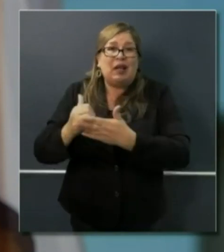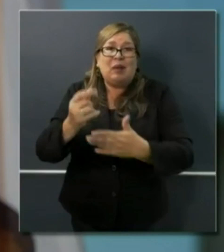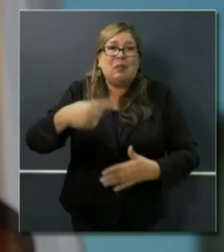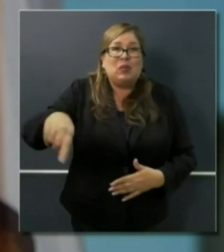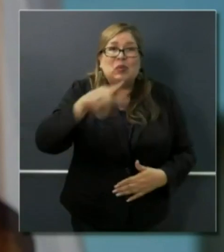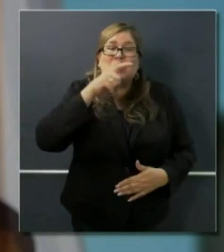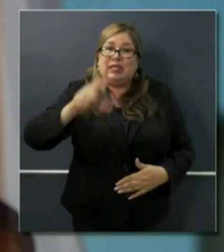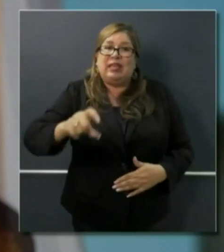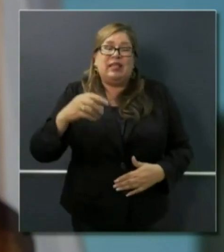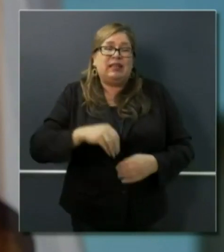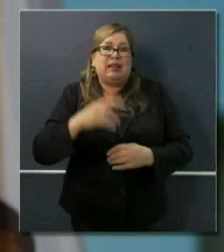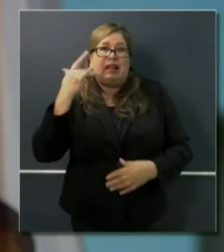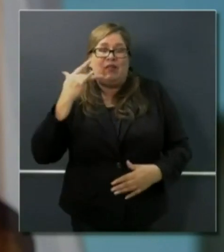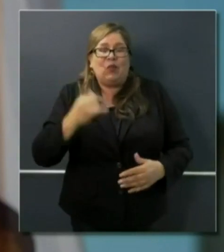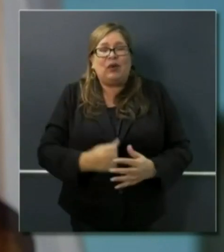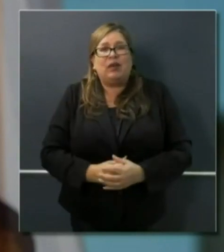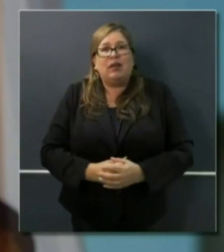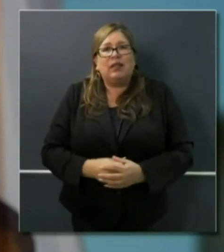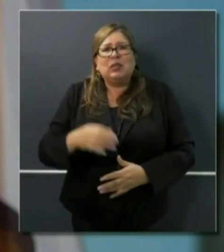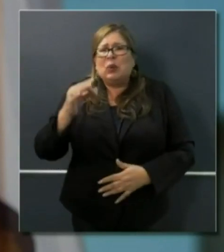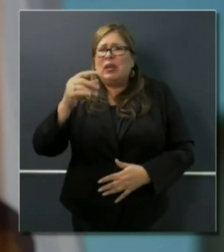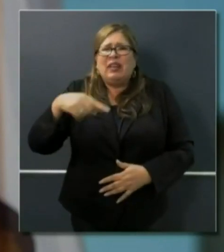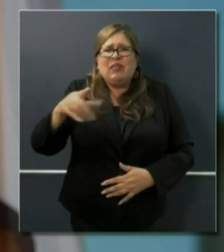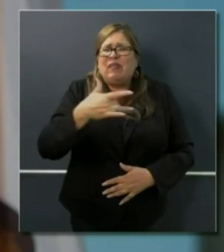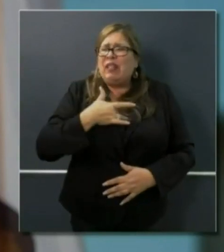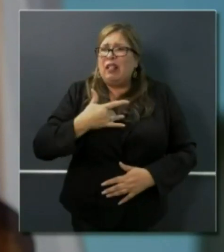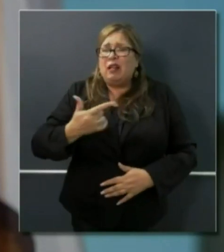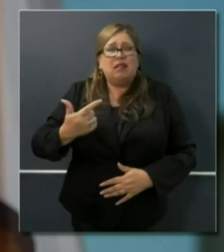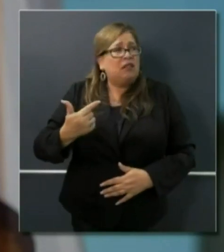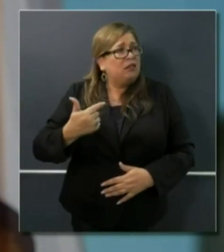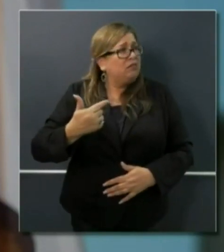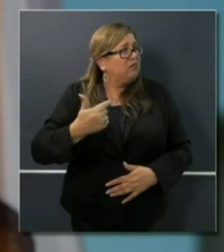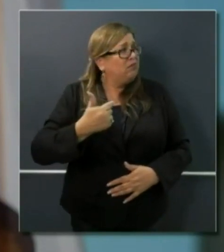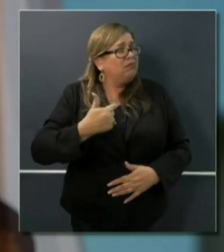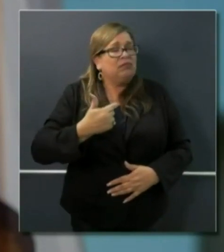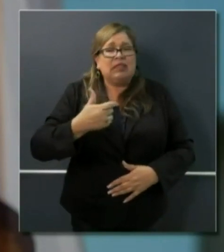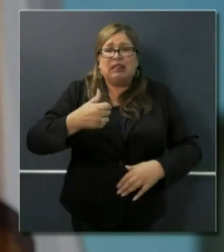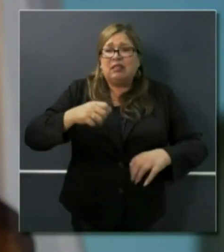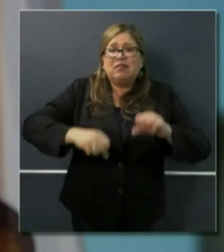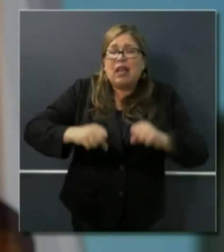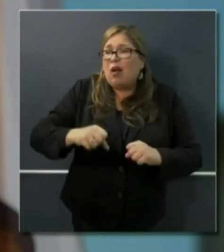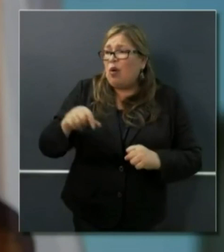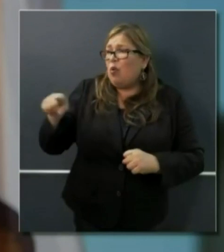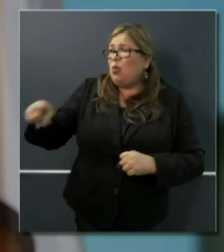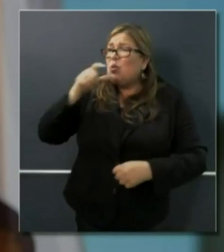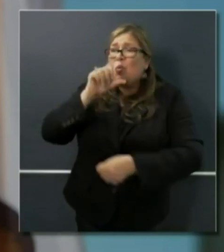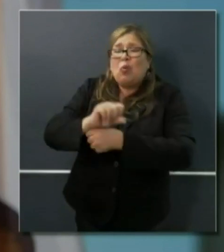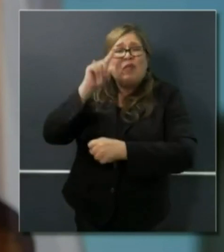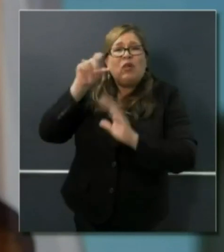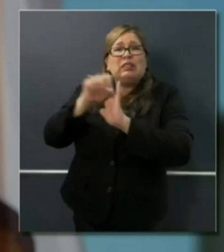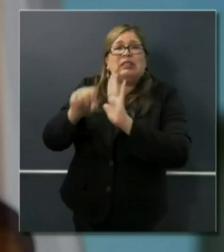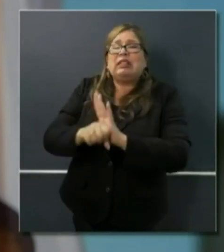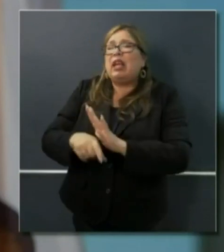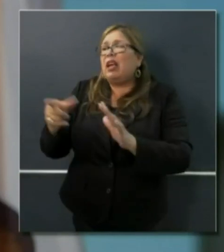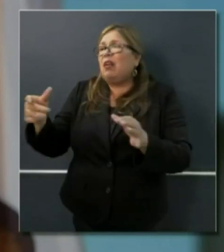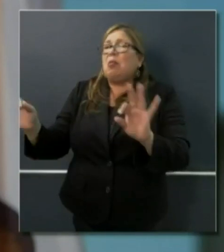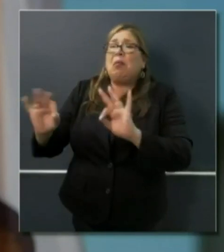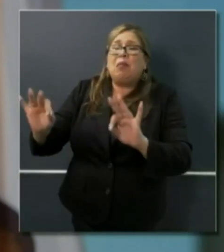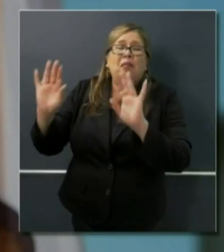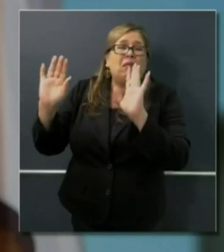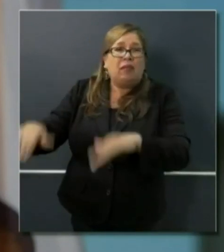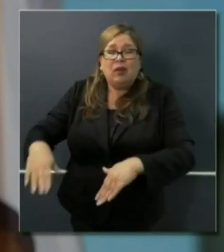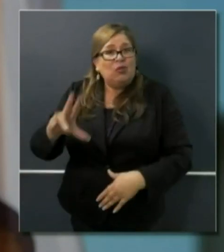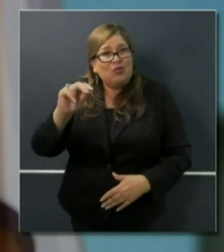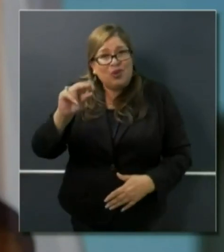if you ever have any doubt about the value of public employees, I hope you'll consider just that example.